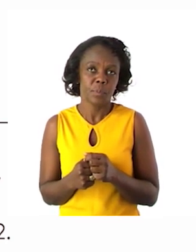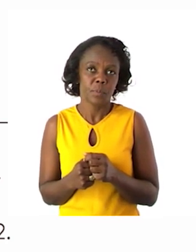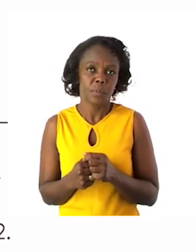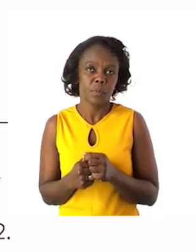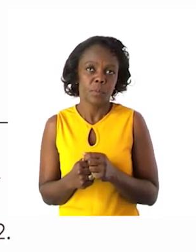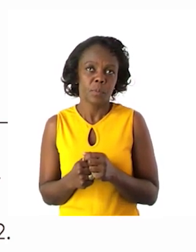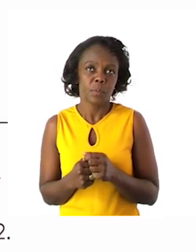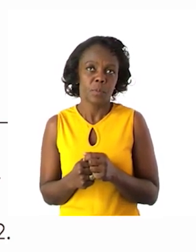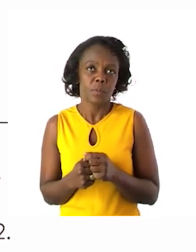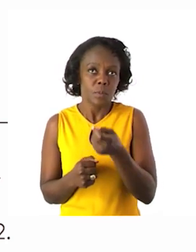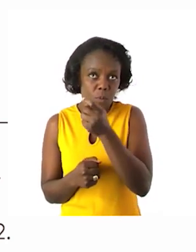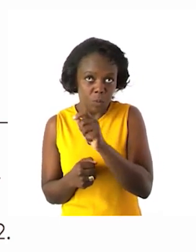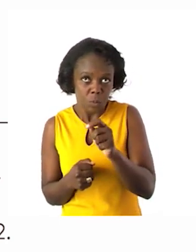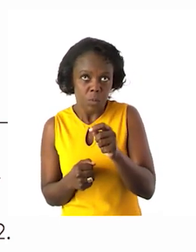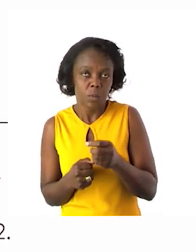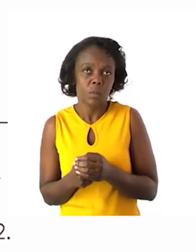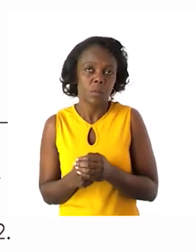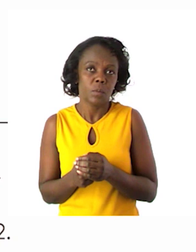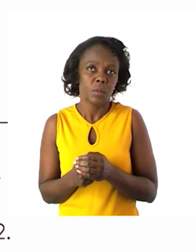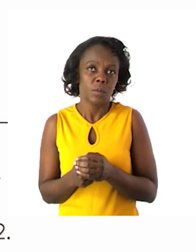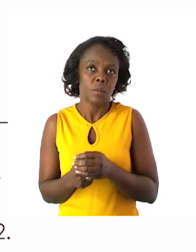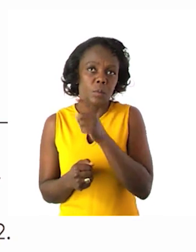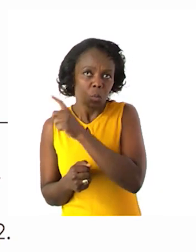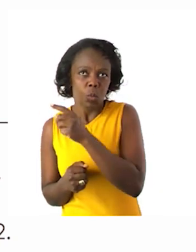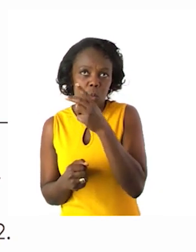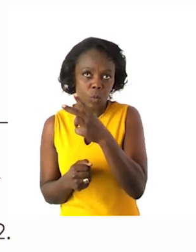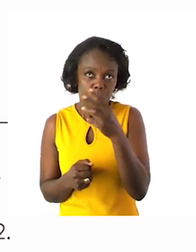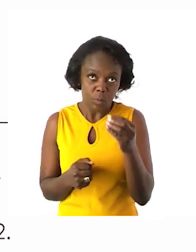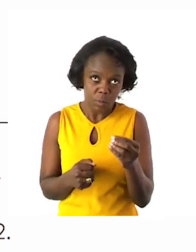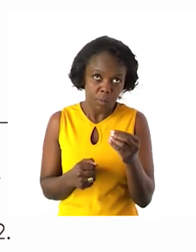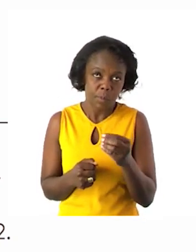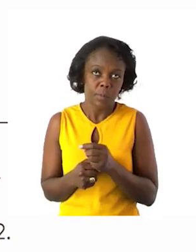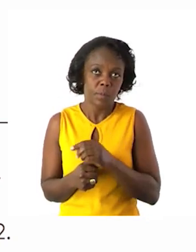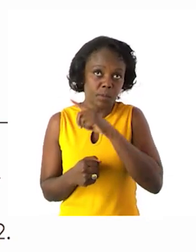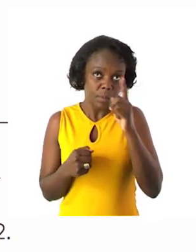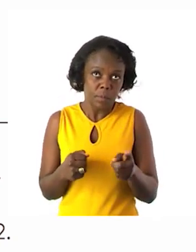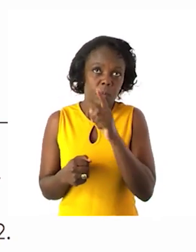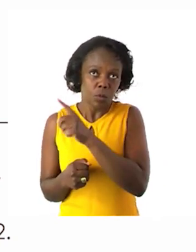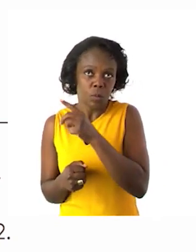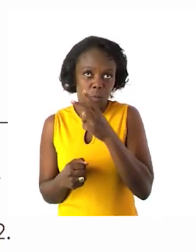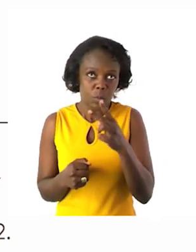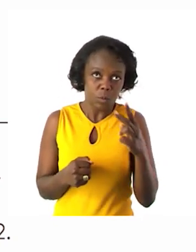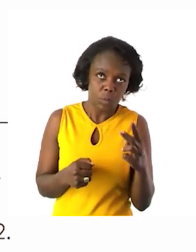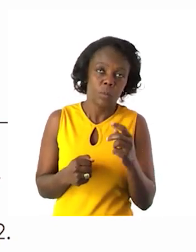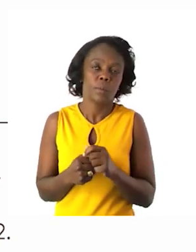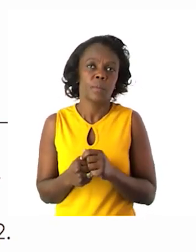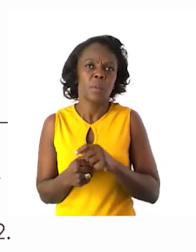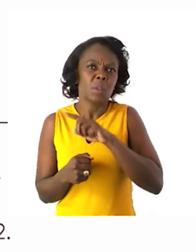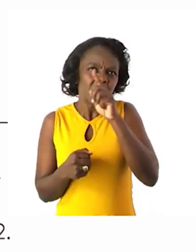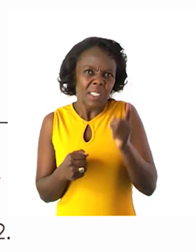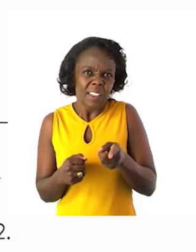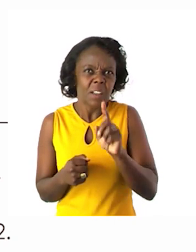left out for us. So when you check 120 then we go to 122 then what number should follow?